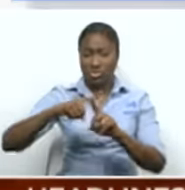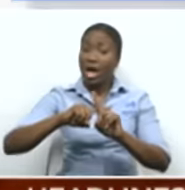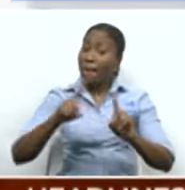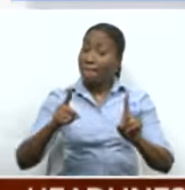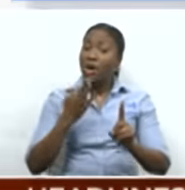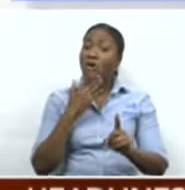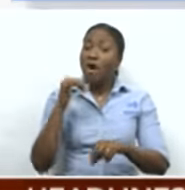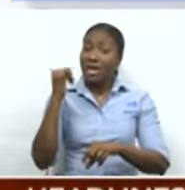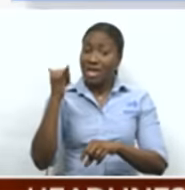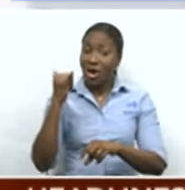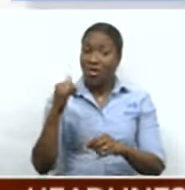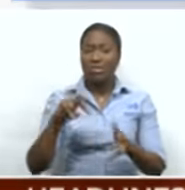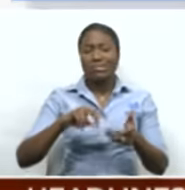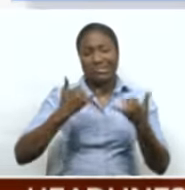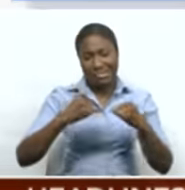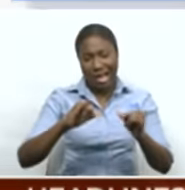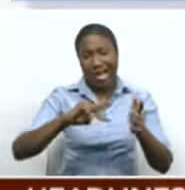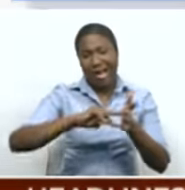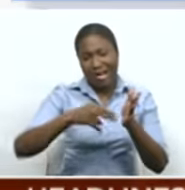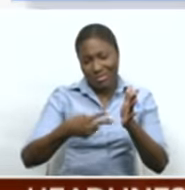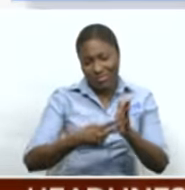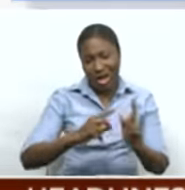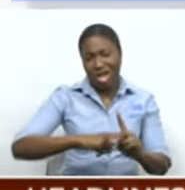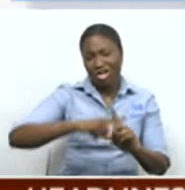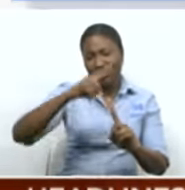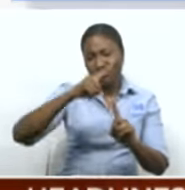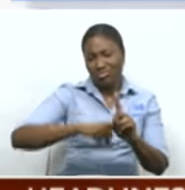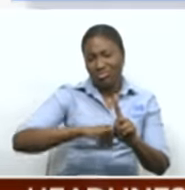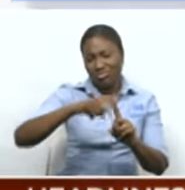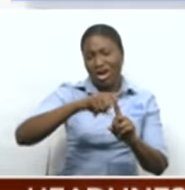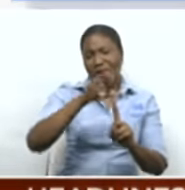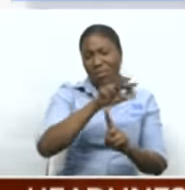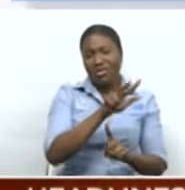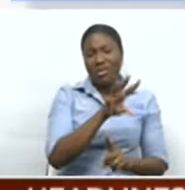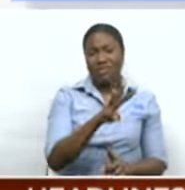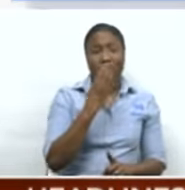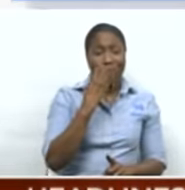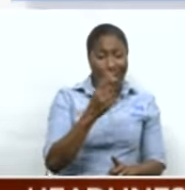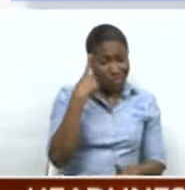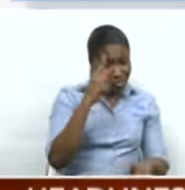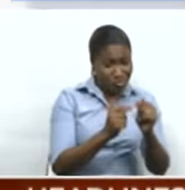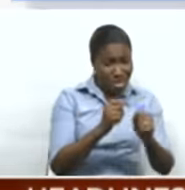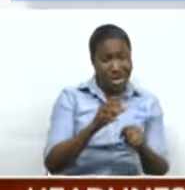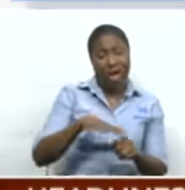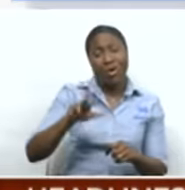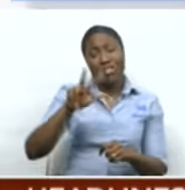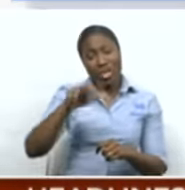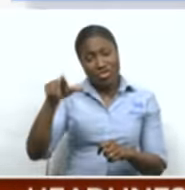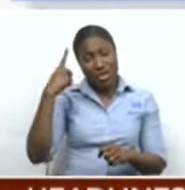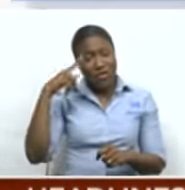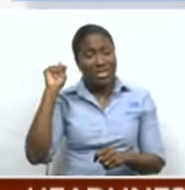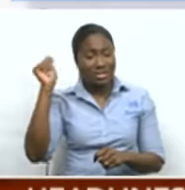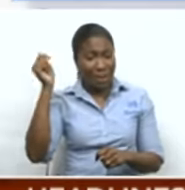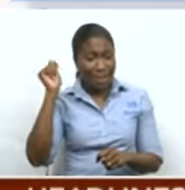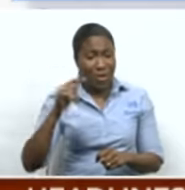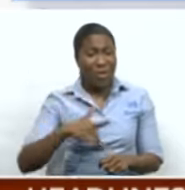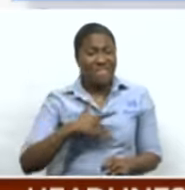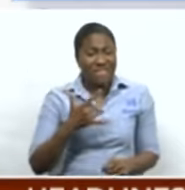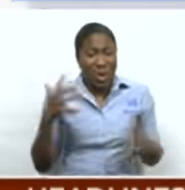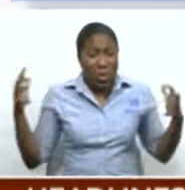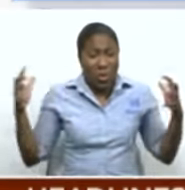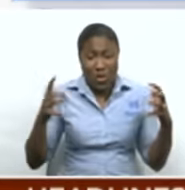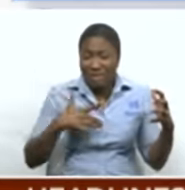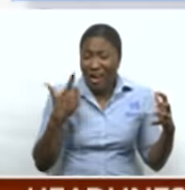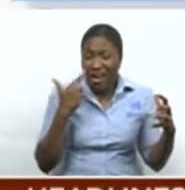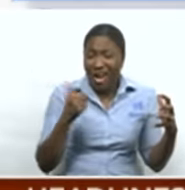hot temperatures through the next couple of days where maximum highs could get up to 34 degrees in Trinidad. 33 in Tobago with the feels-like index anywhere